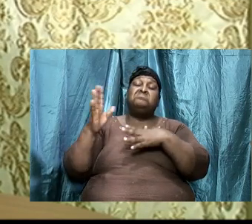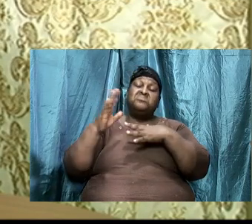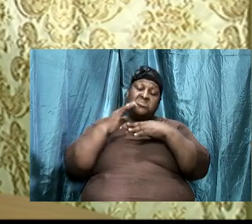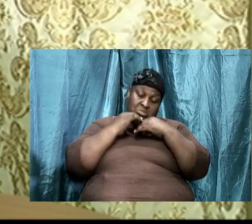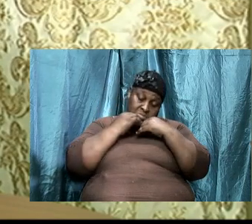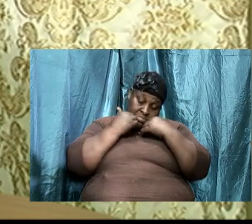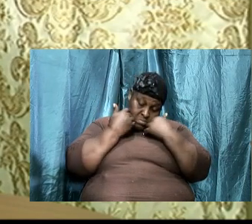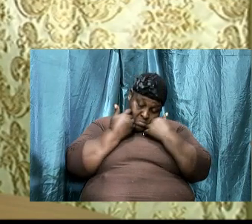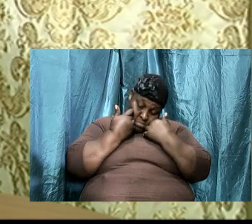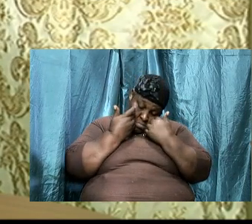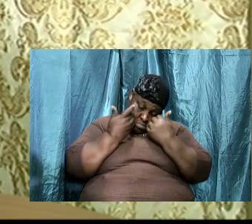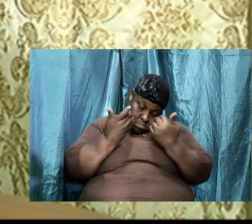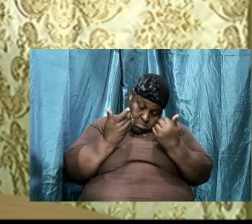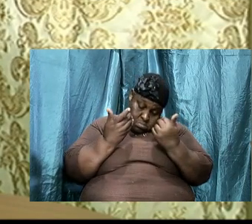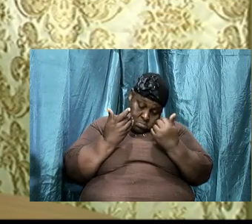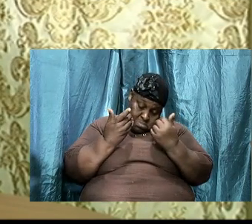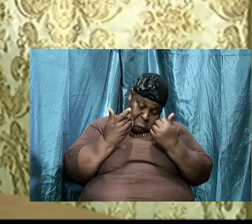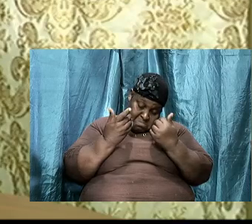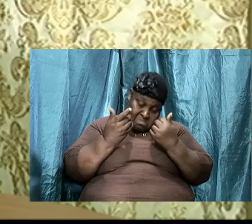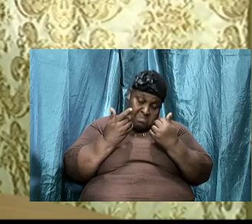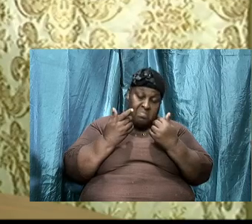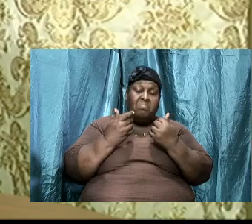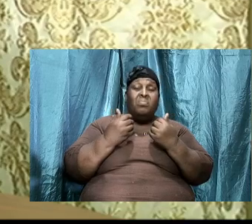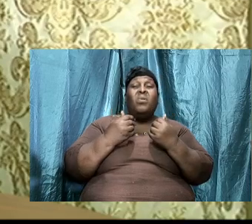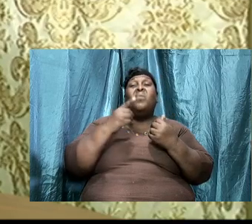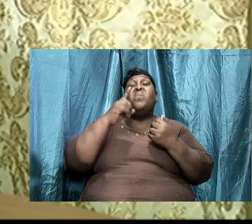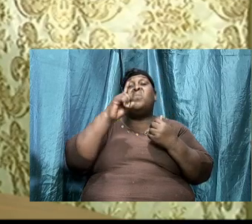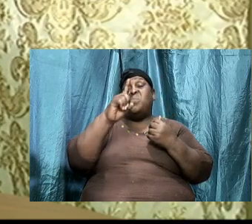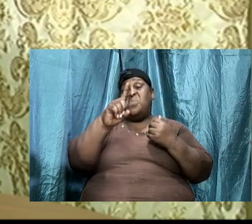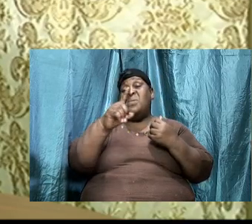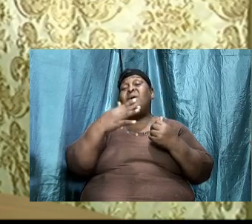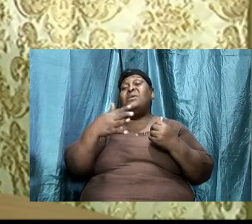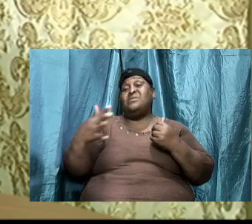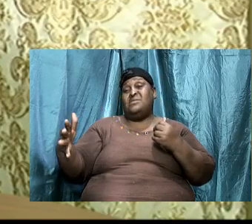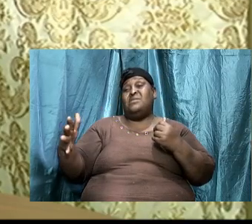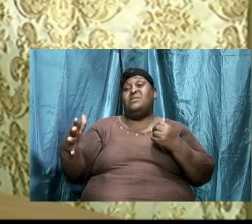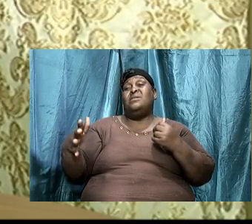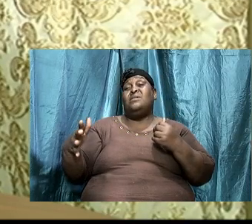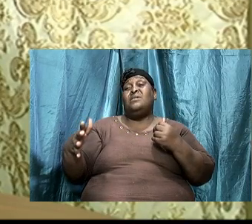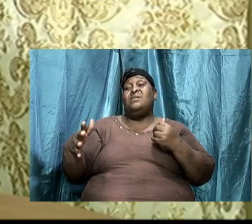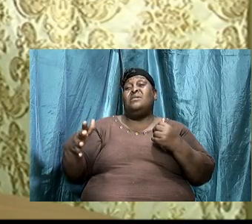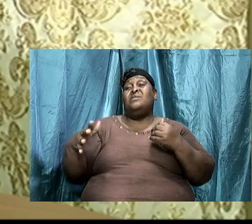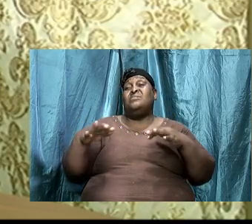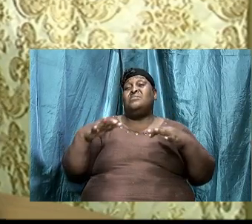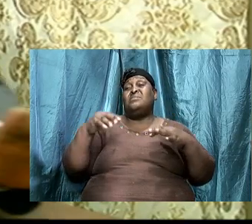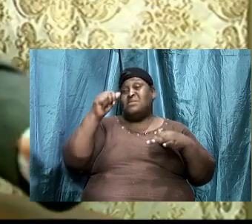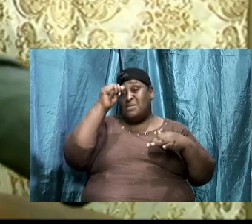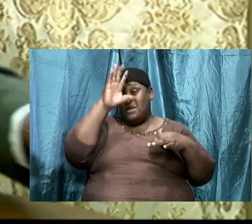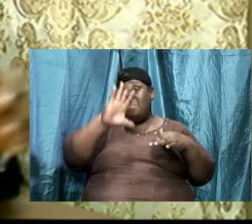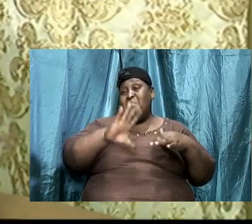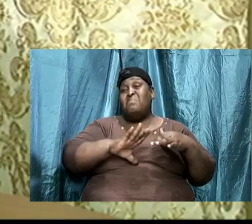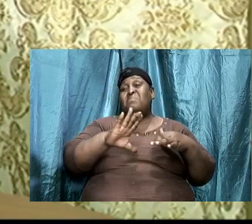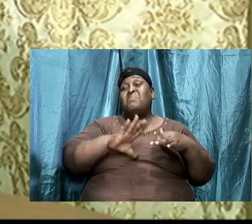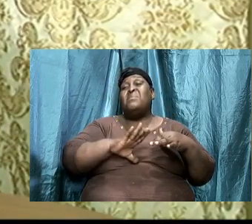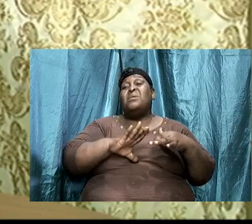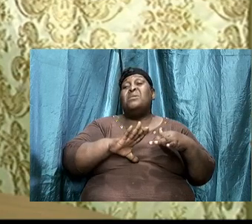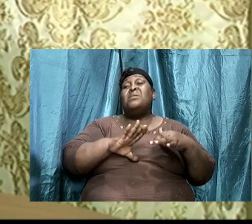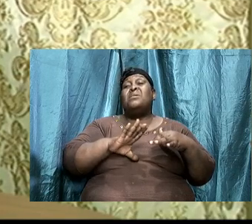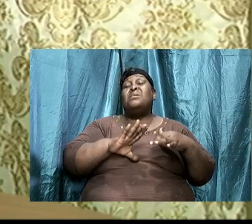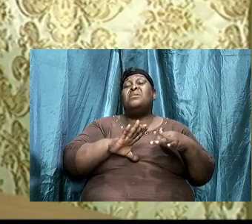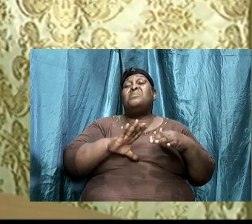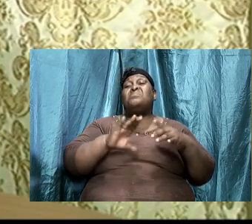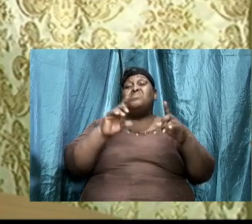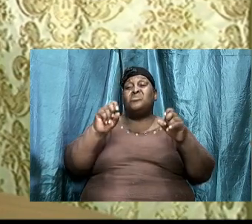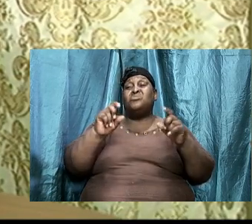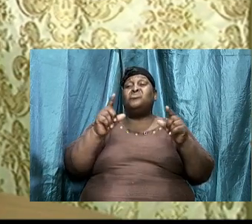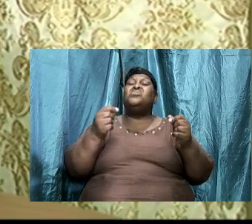because that one thing that he should have done was to sell his possession and